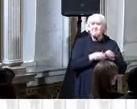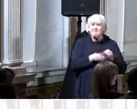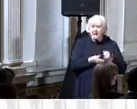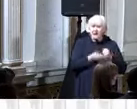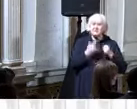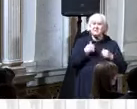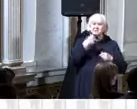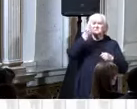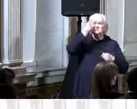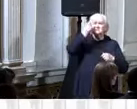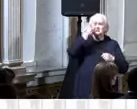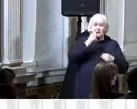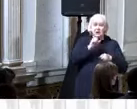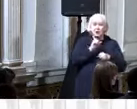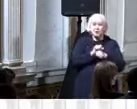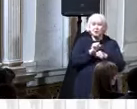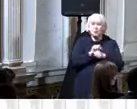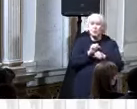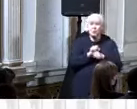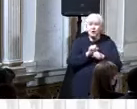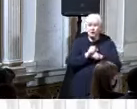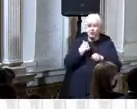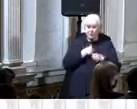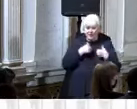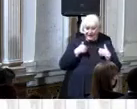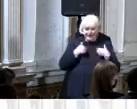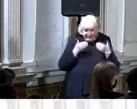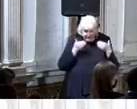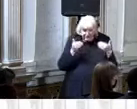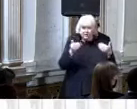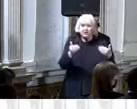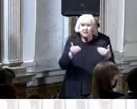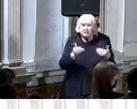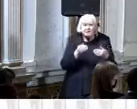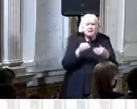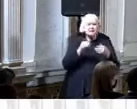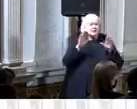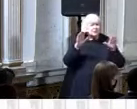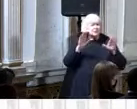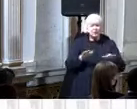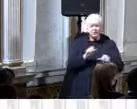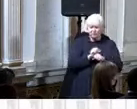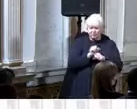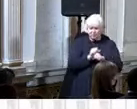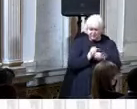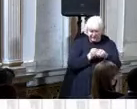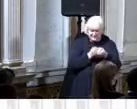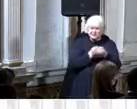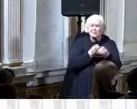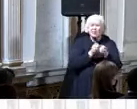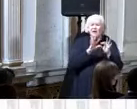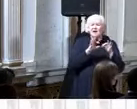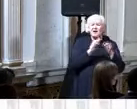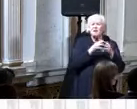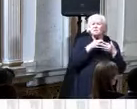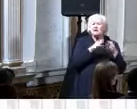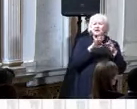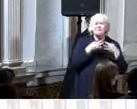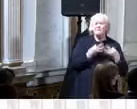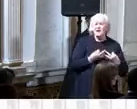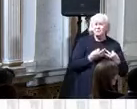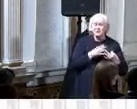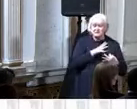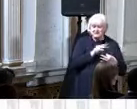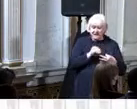is important work it is noble work it is about supporting working families in America and this work will make a difference in the